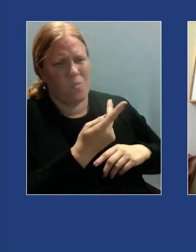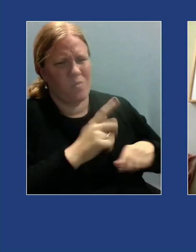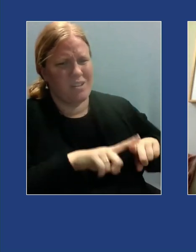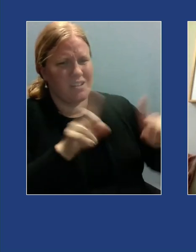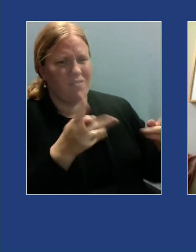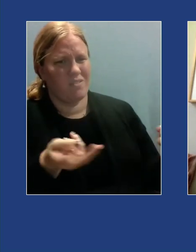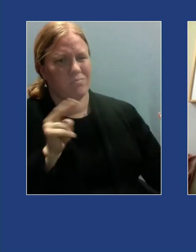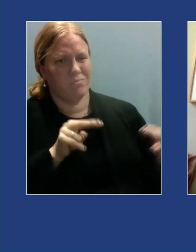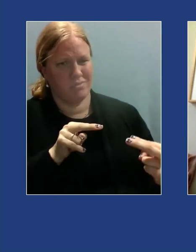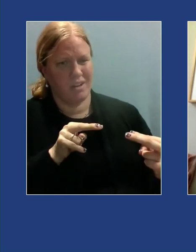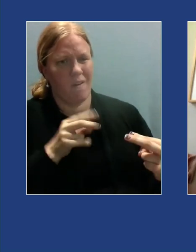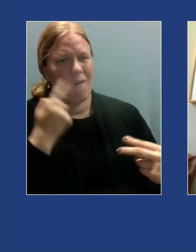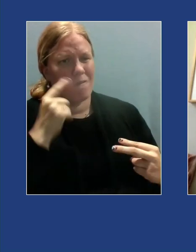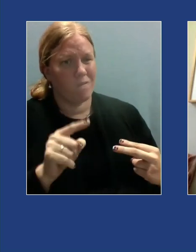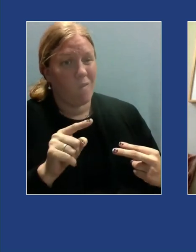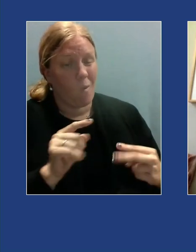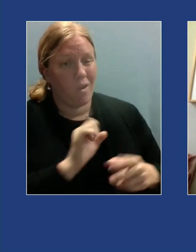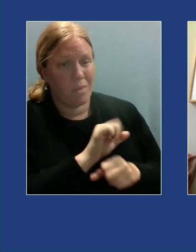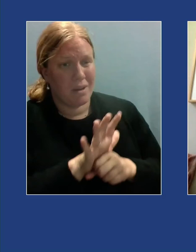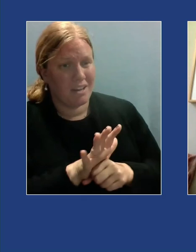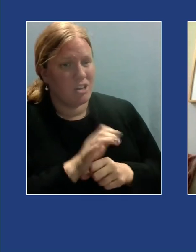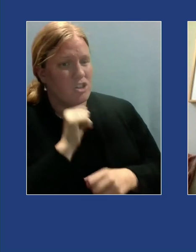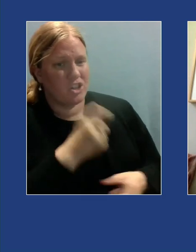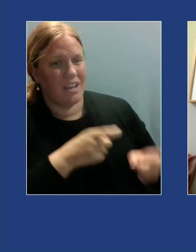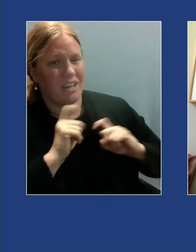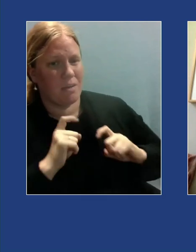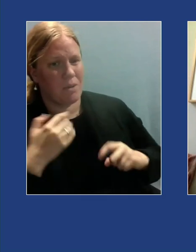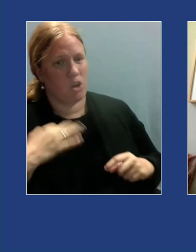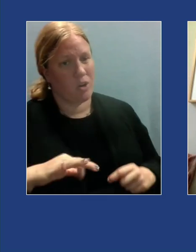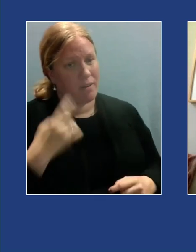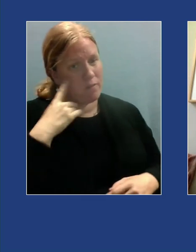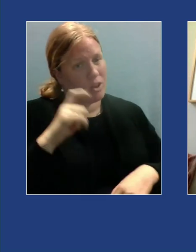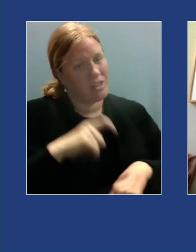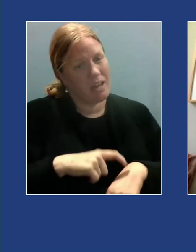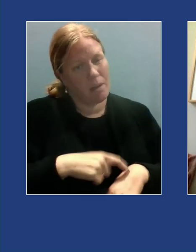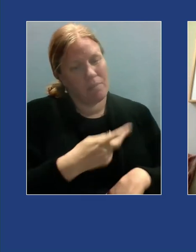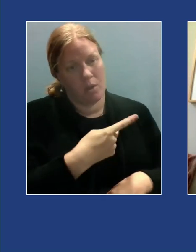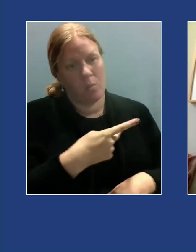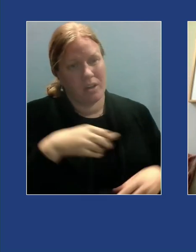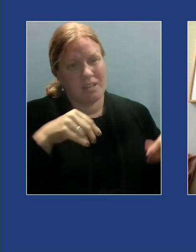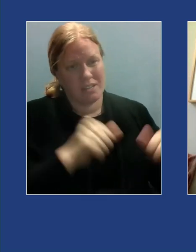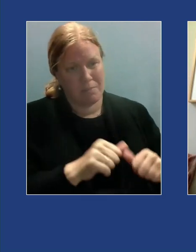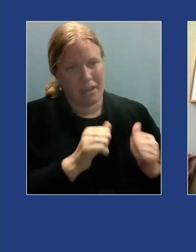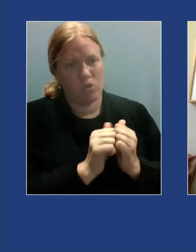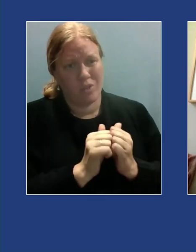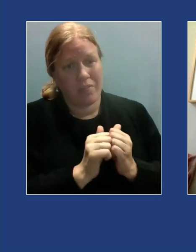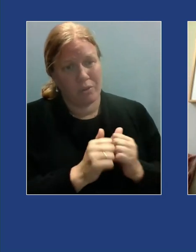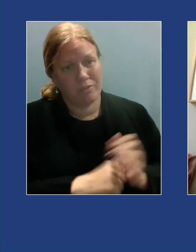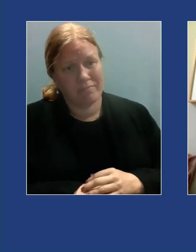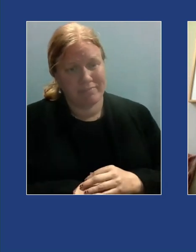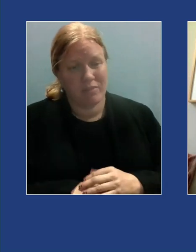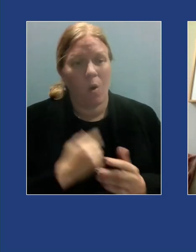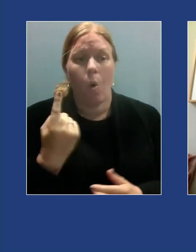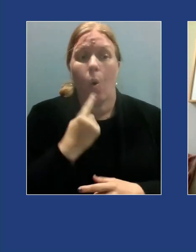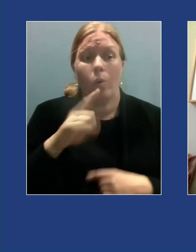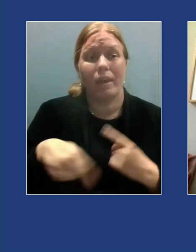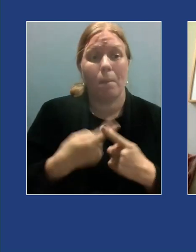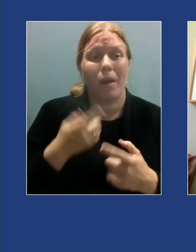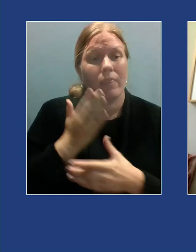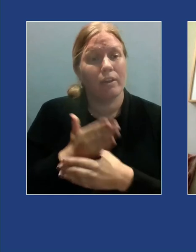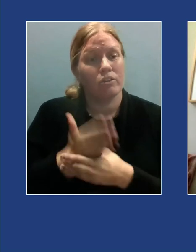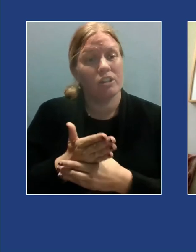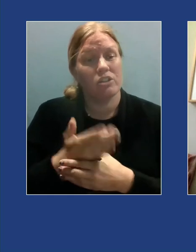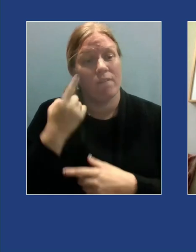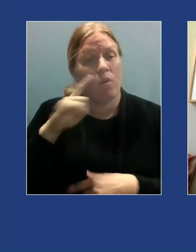pandemic that she didn't give me credit for the time we did spend together only irritation about the time we lost and yet